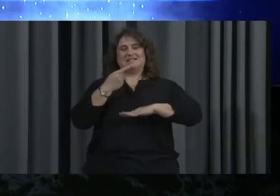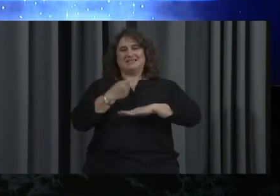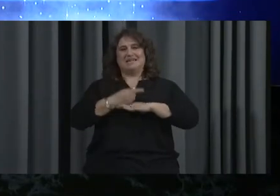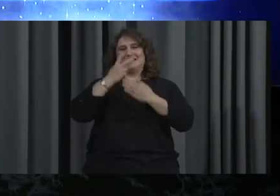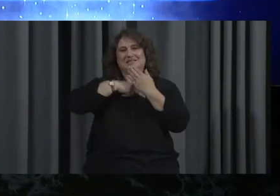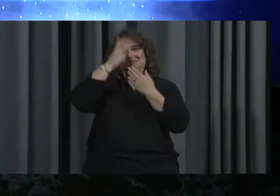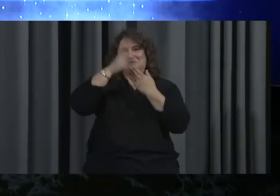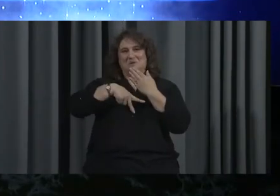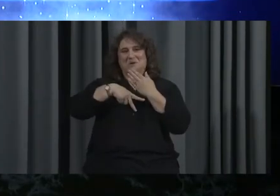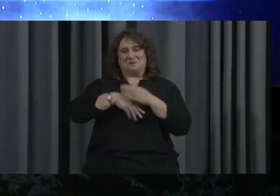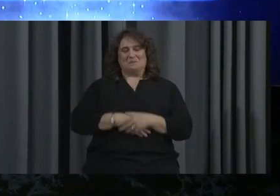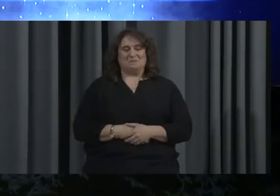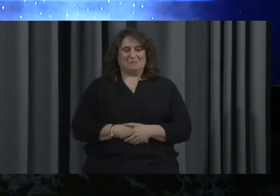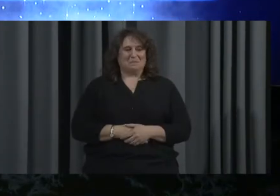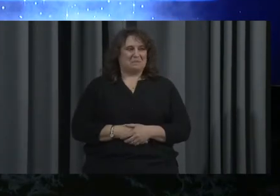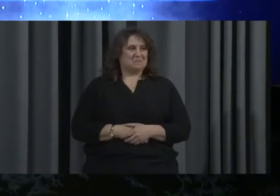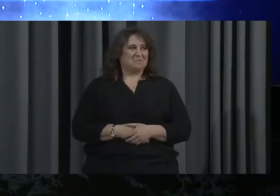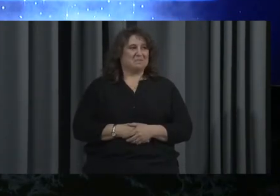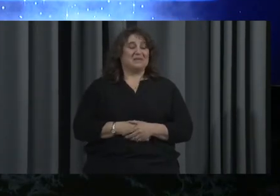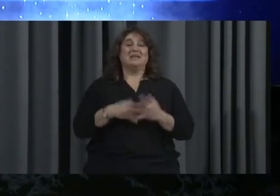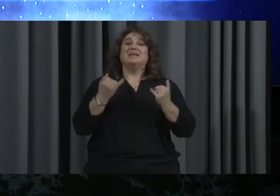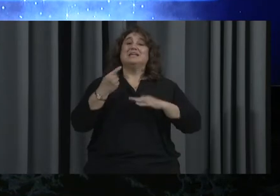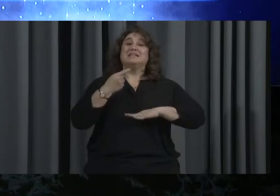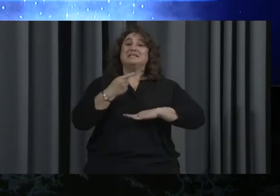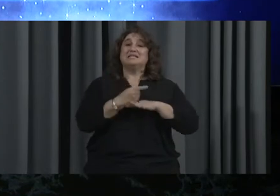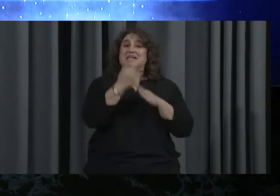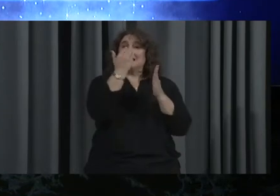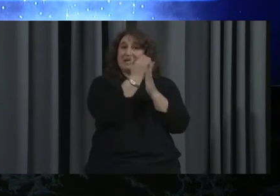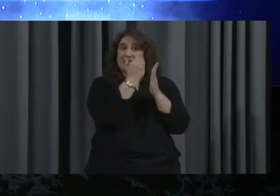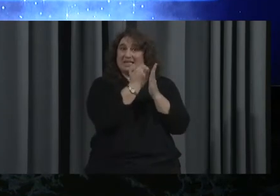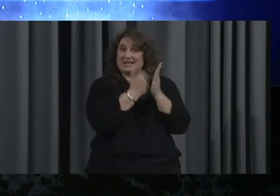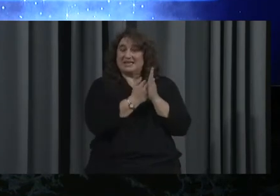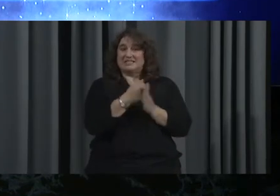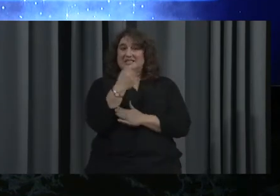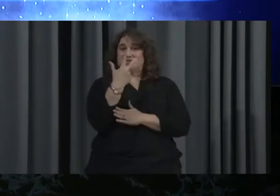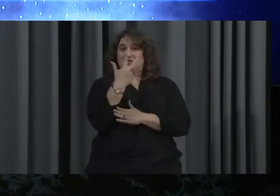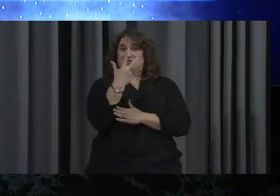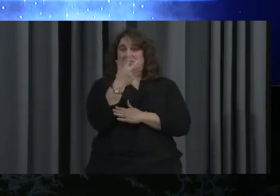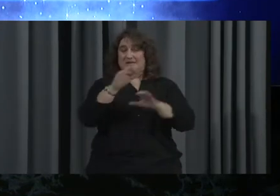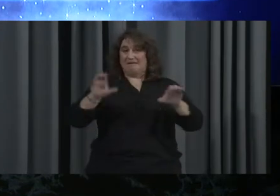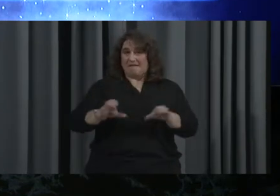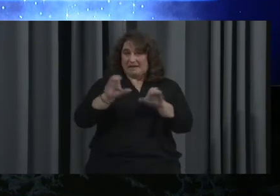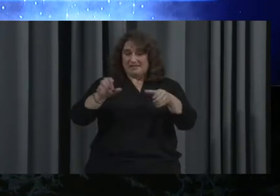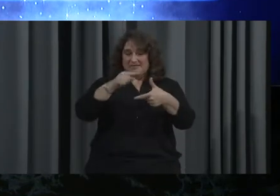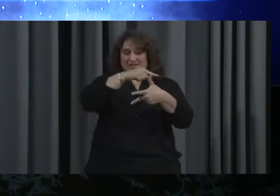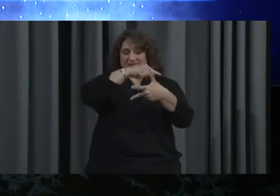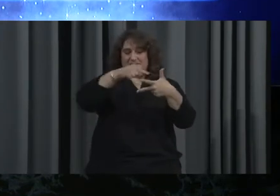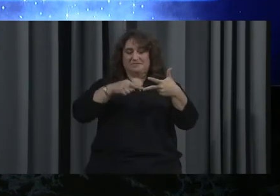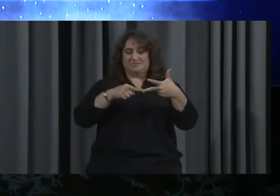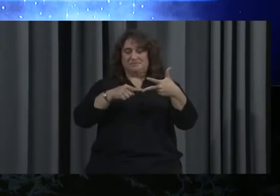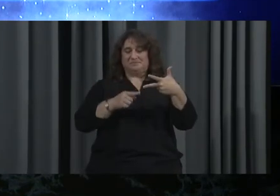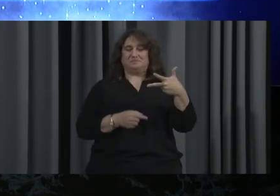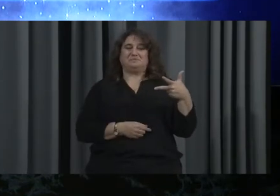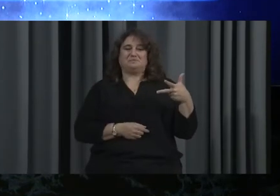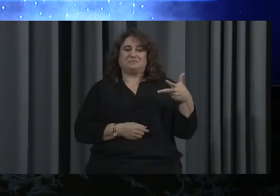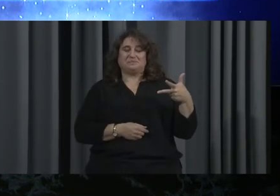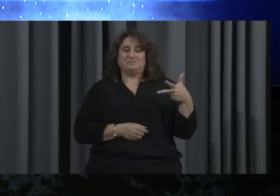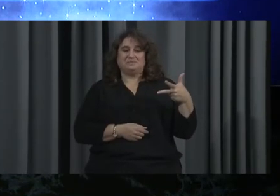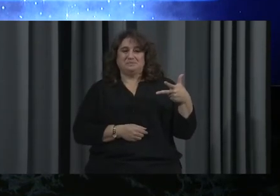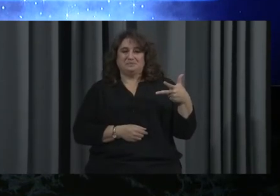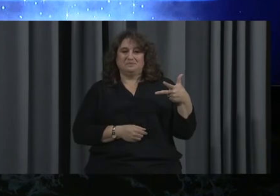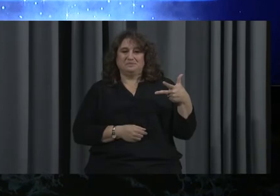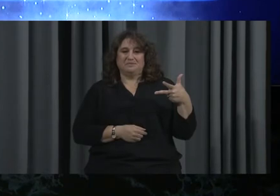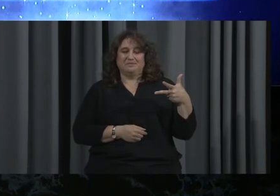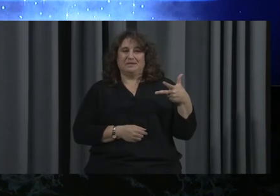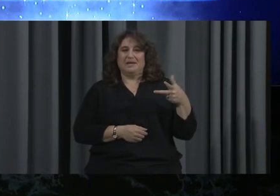All right. Well, today's lesson, we went over three activities where we talked about the